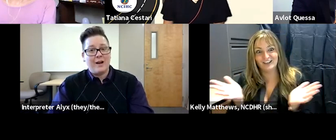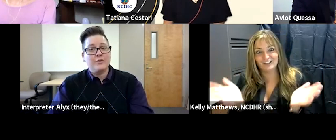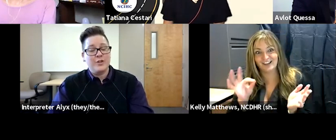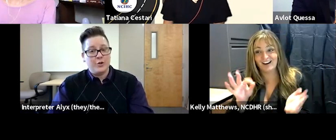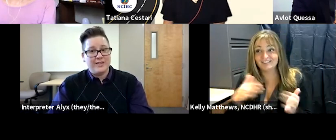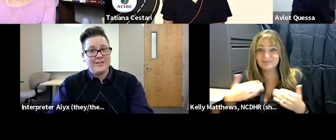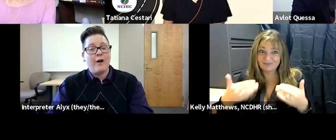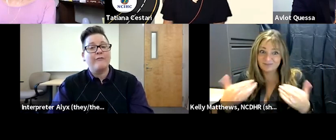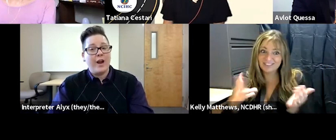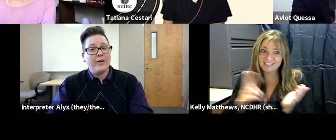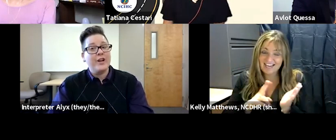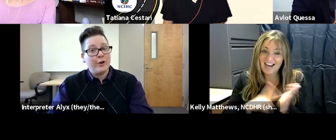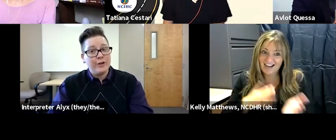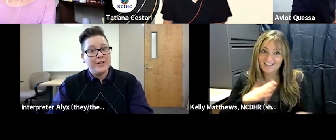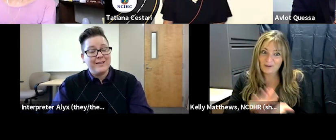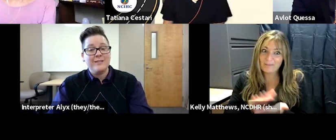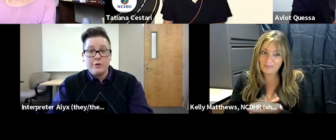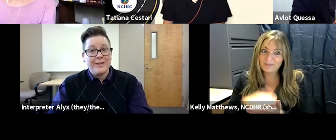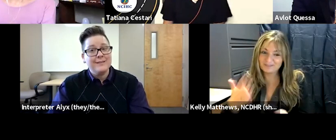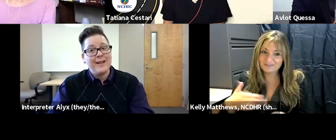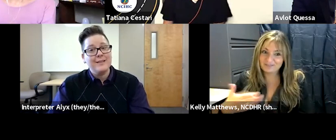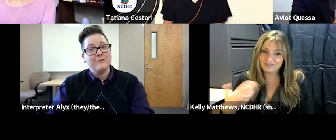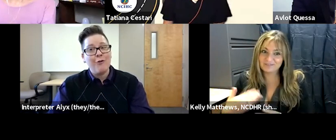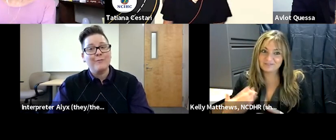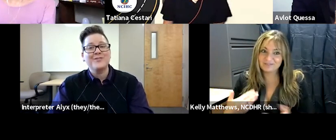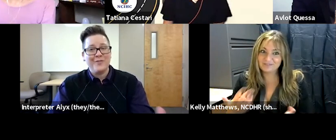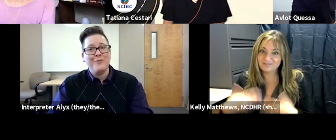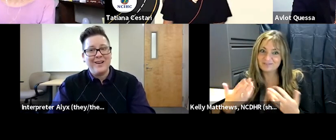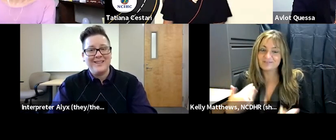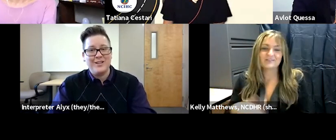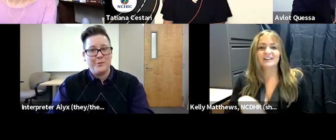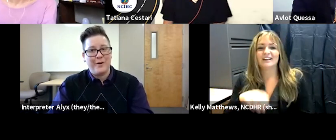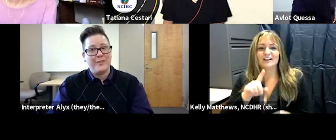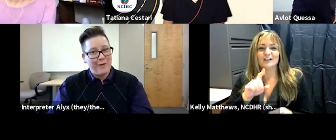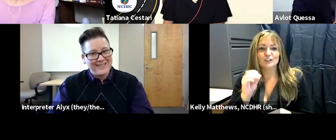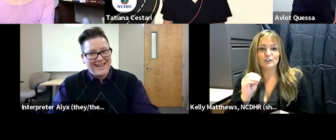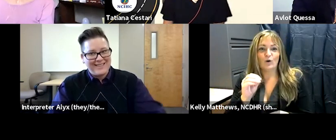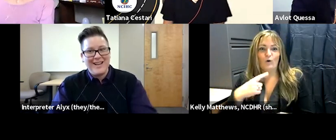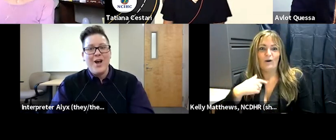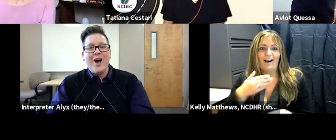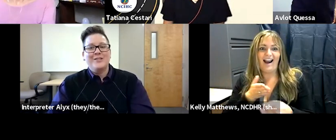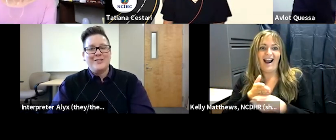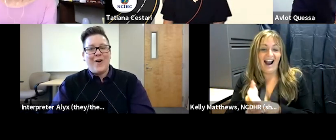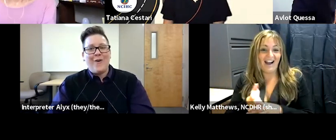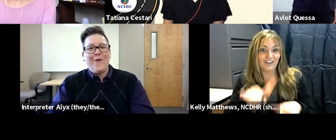playing the doctors and nurses are very encouraging that you need to sign this form so that you can continue throughout the process